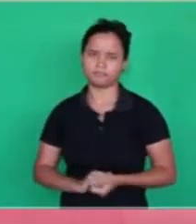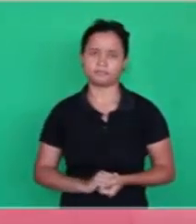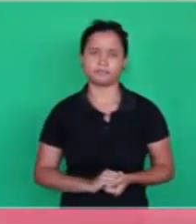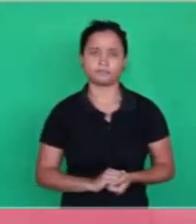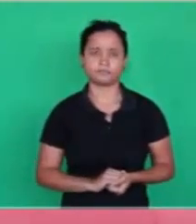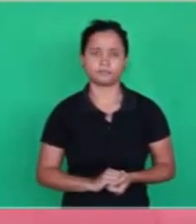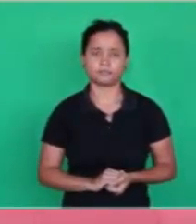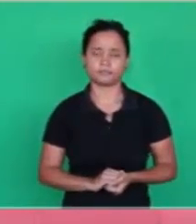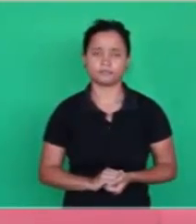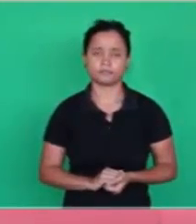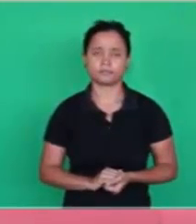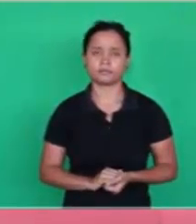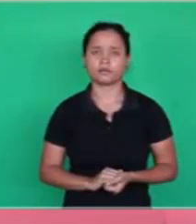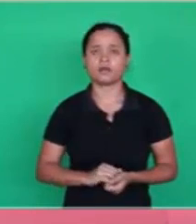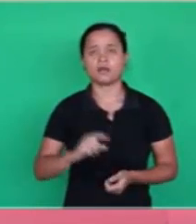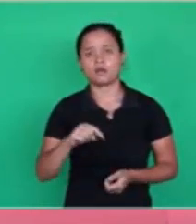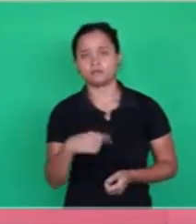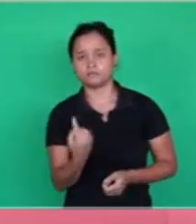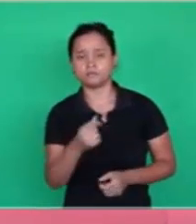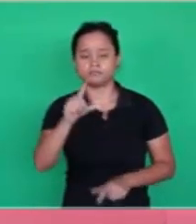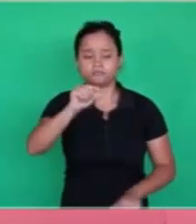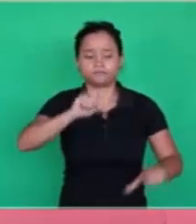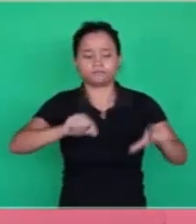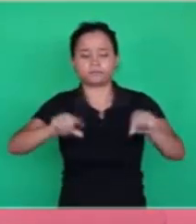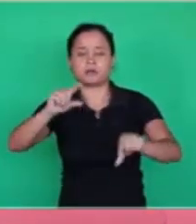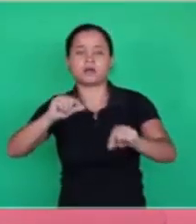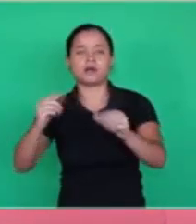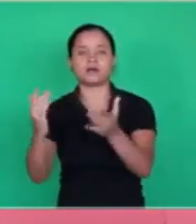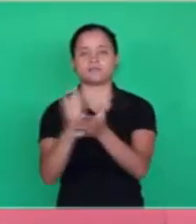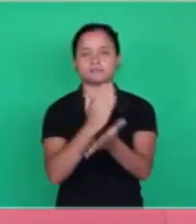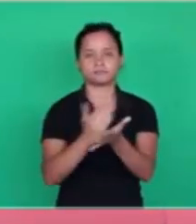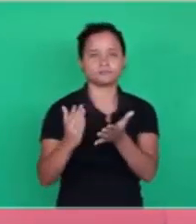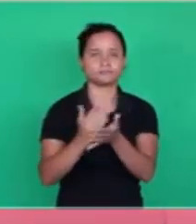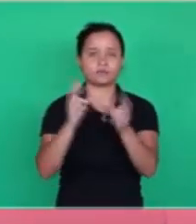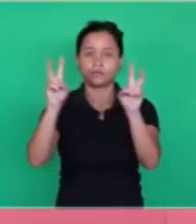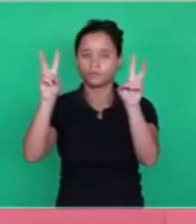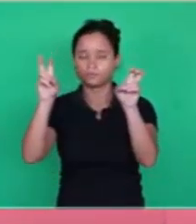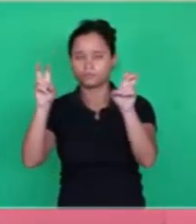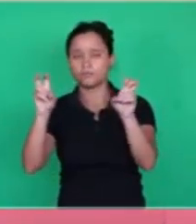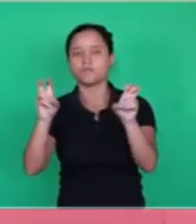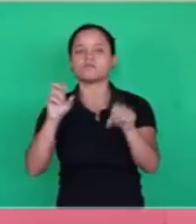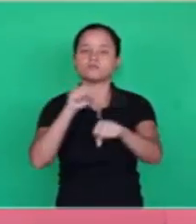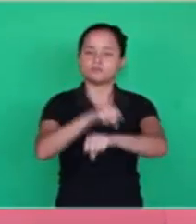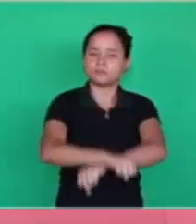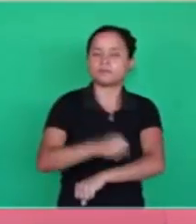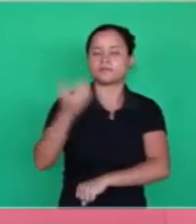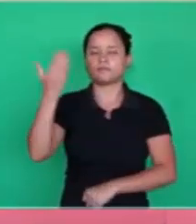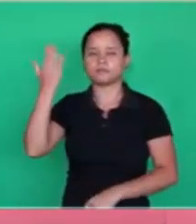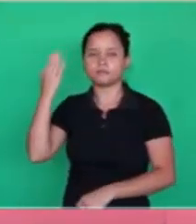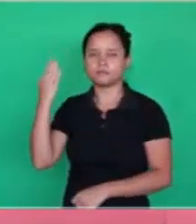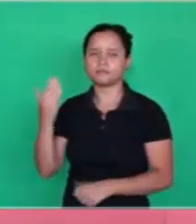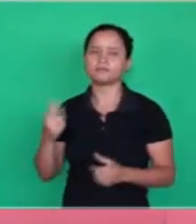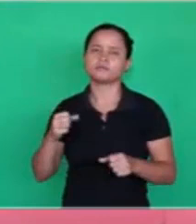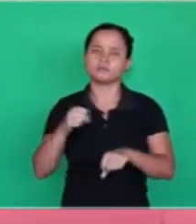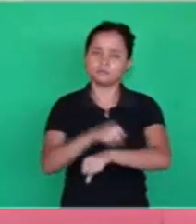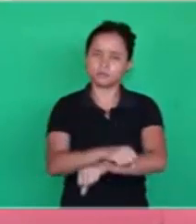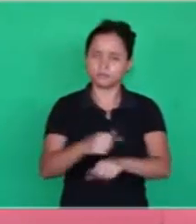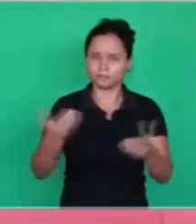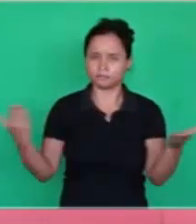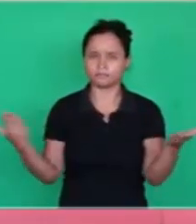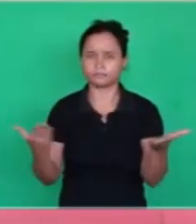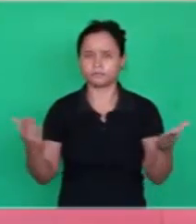And each one of us. The topic, we've selected a few topics from the last seminar and this most recent one.